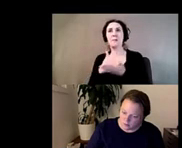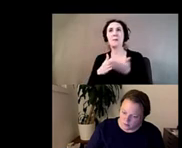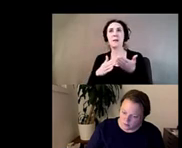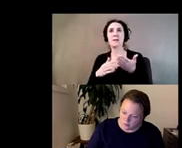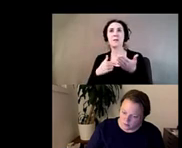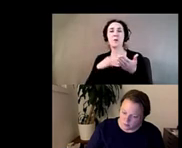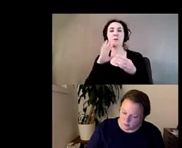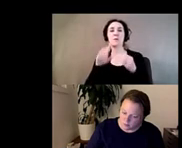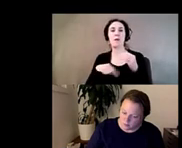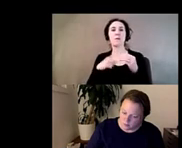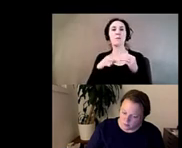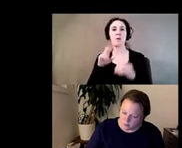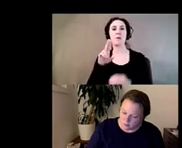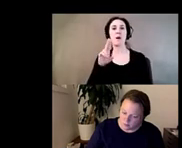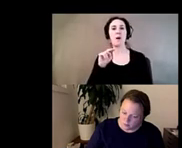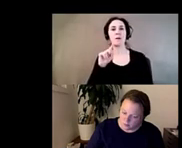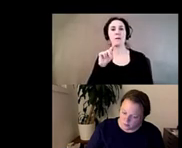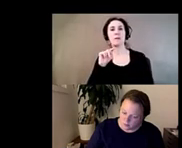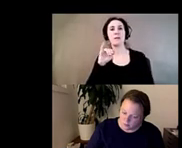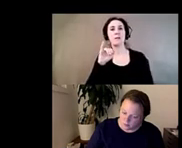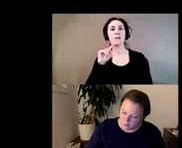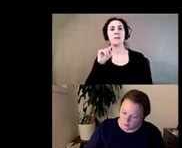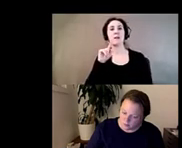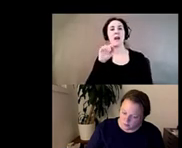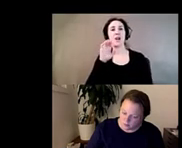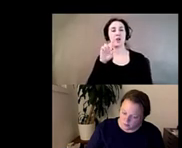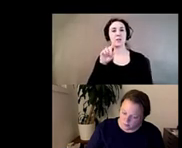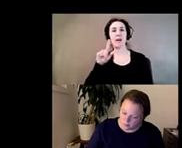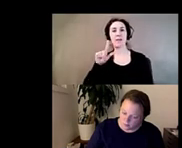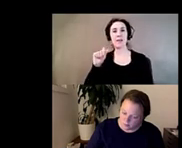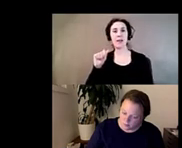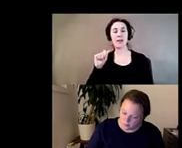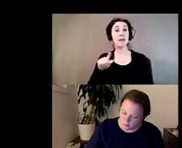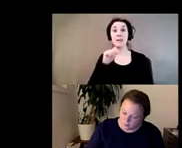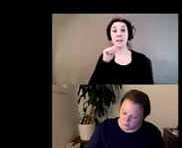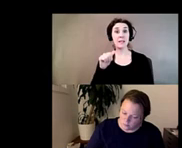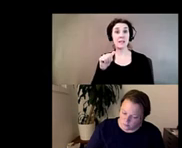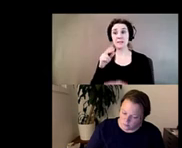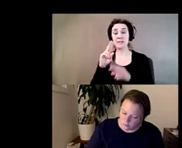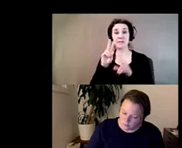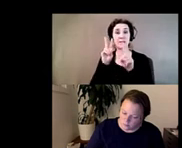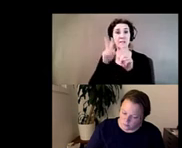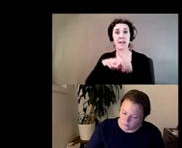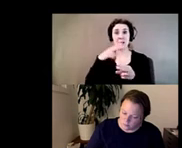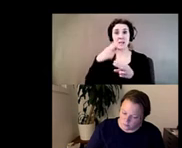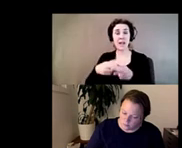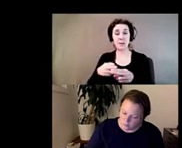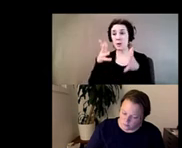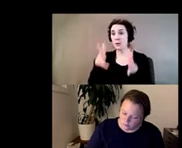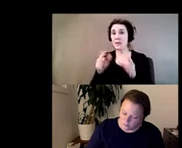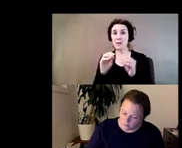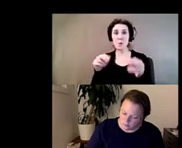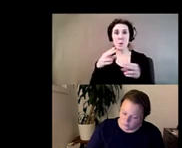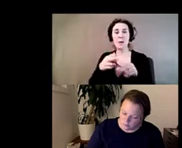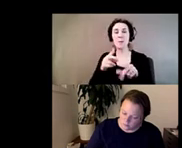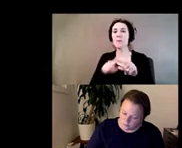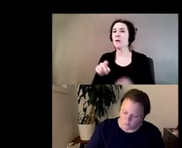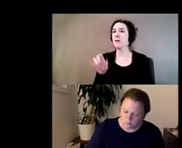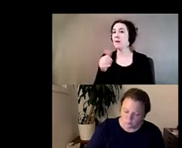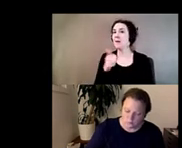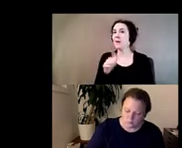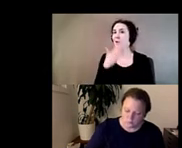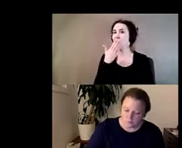untitled la um uh so you know he didn't title his pieces he would leave them untitled but like any good um